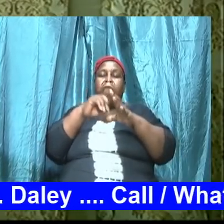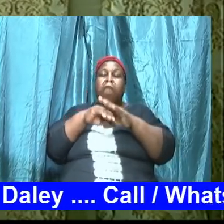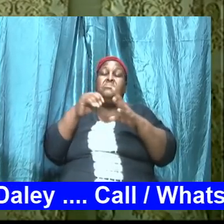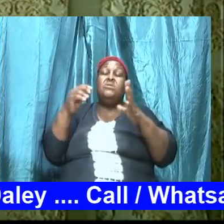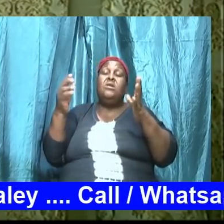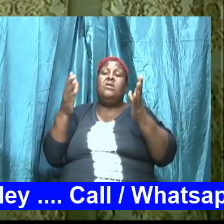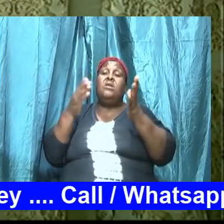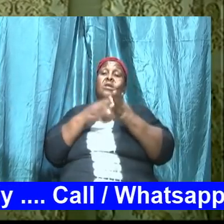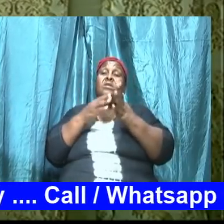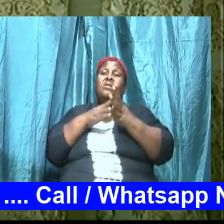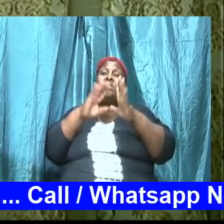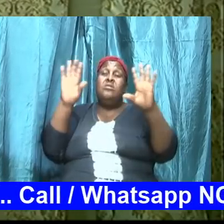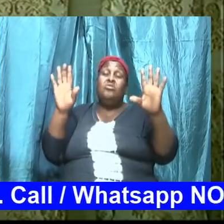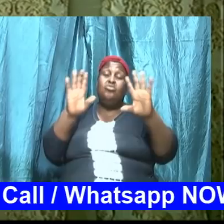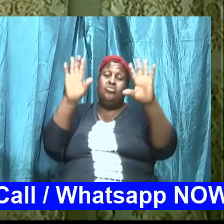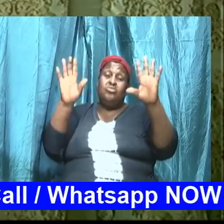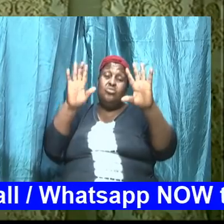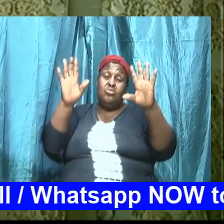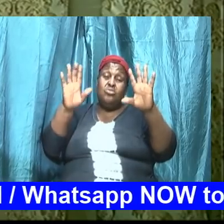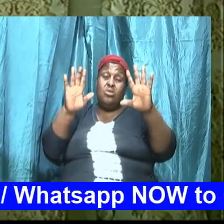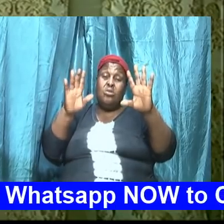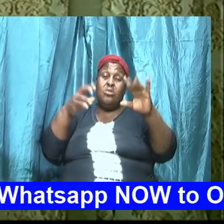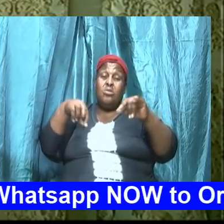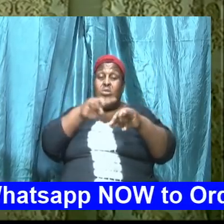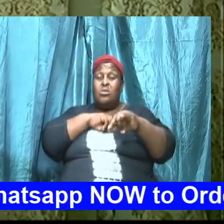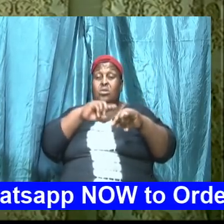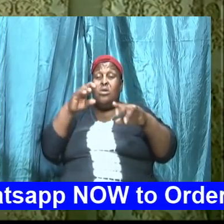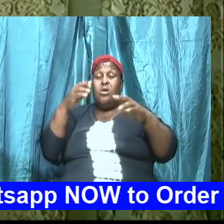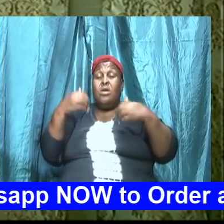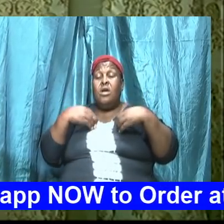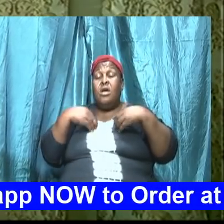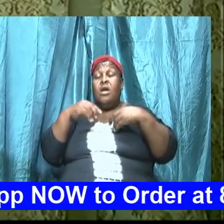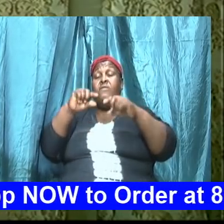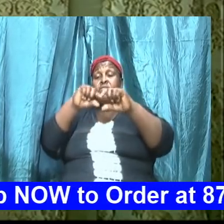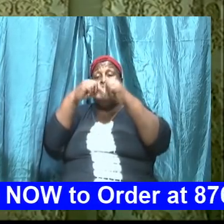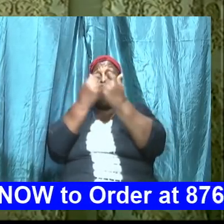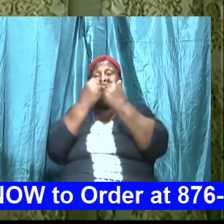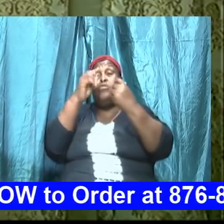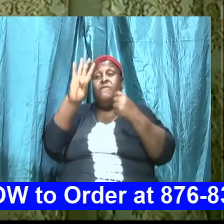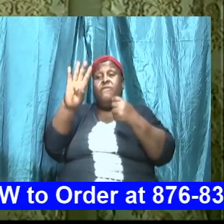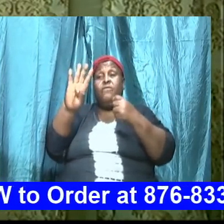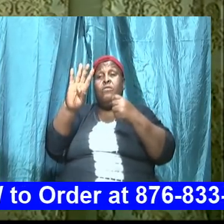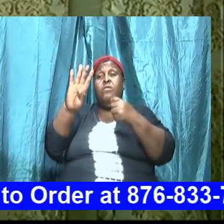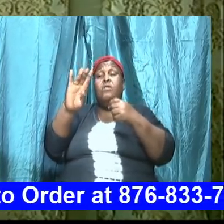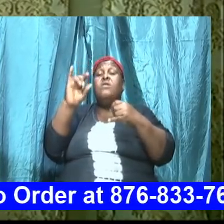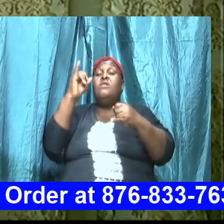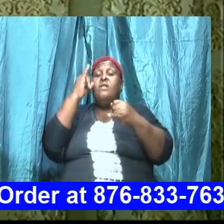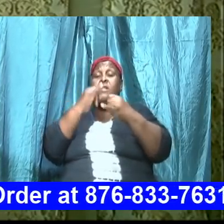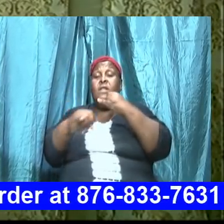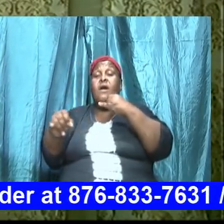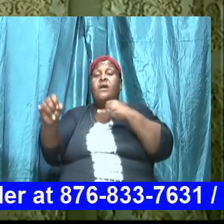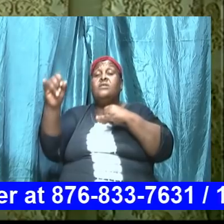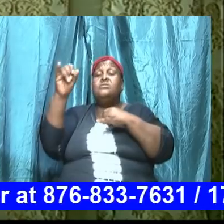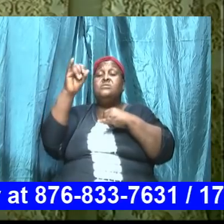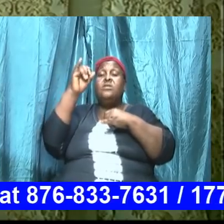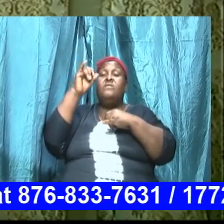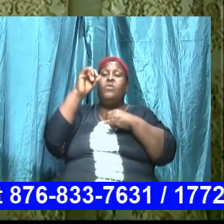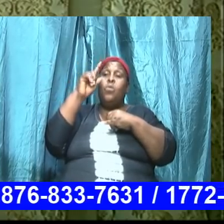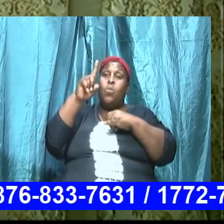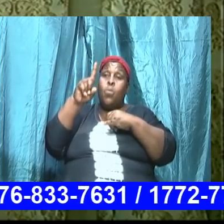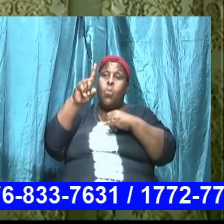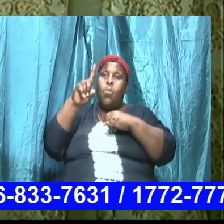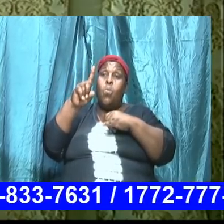Sunday we are going to have group four it will be the last of the one group